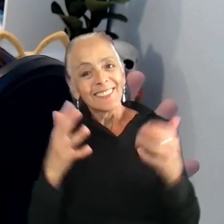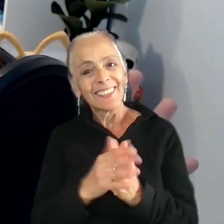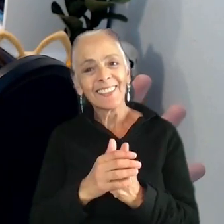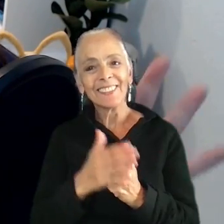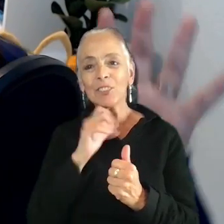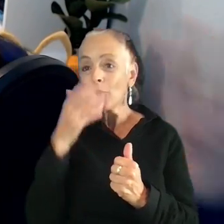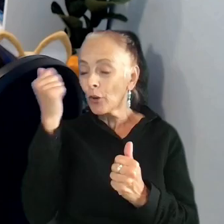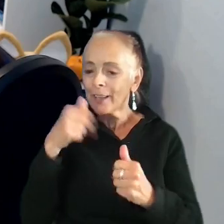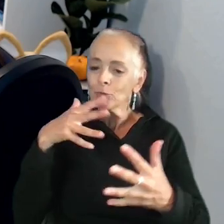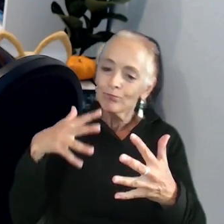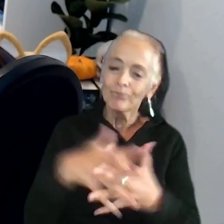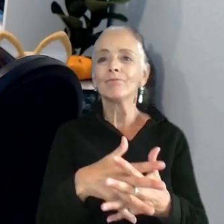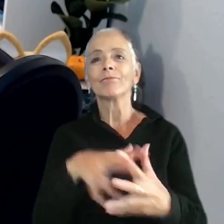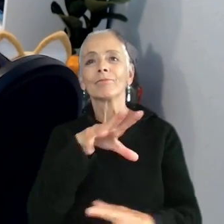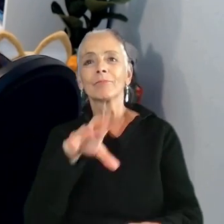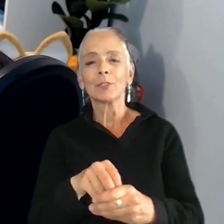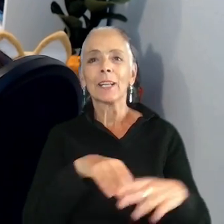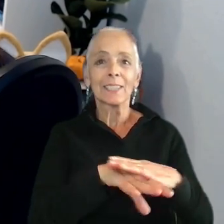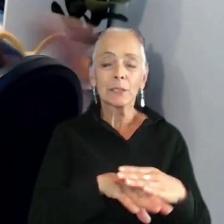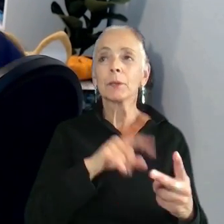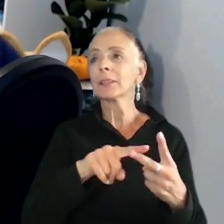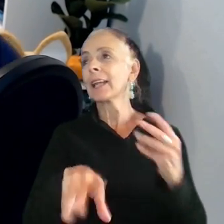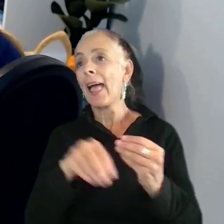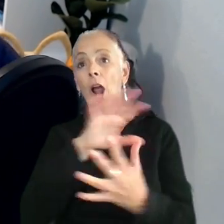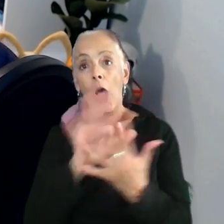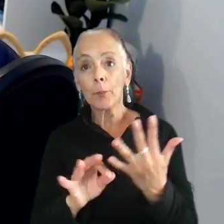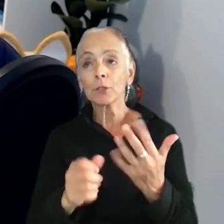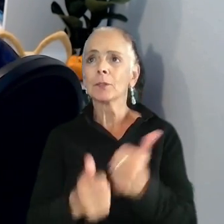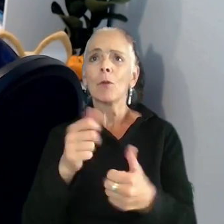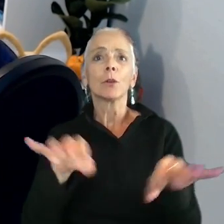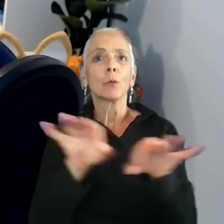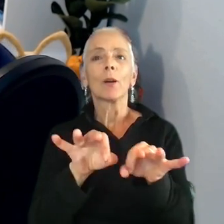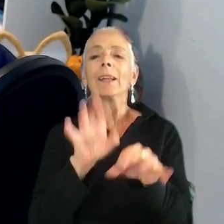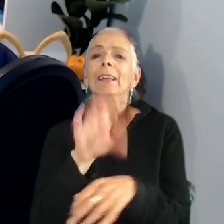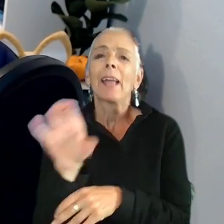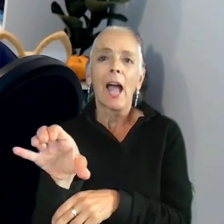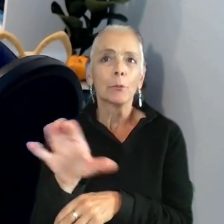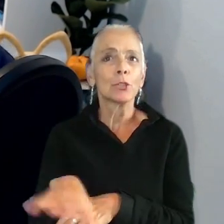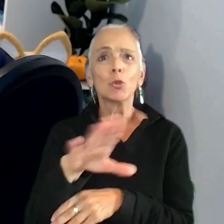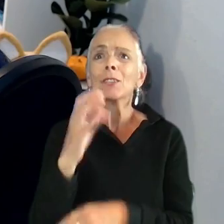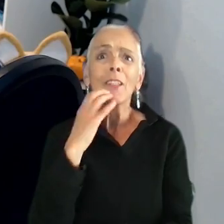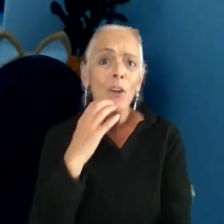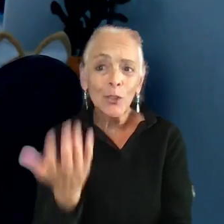in the accessibility, add options, and most importantly, please caption your telephones.